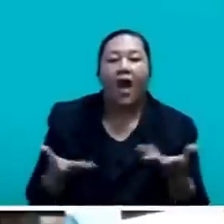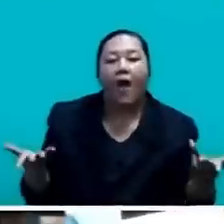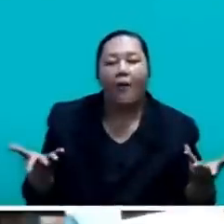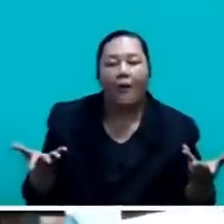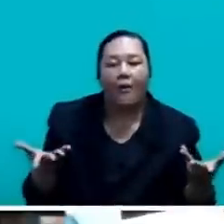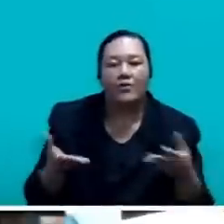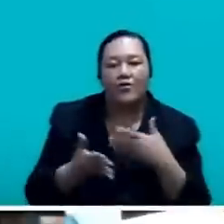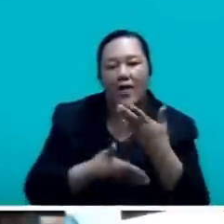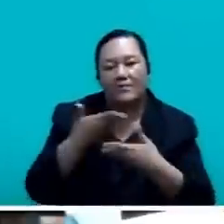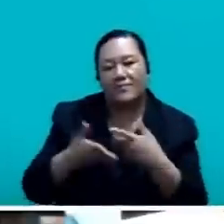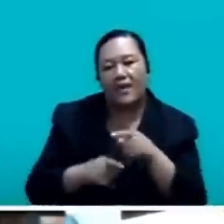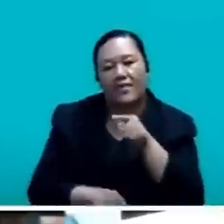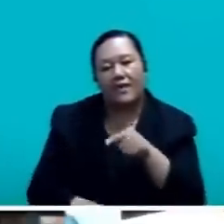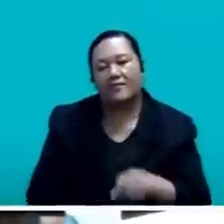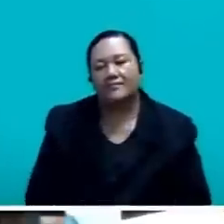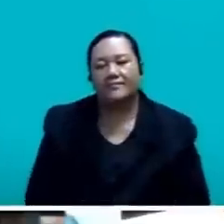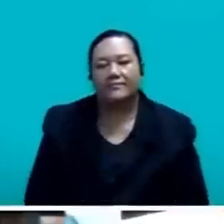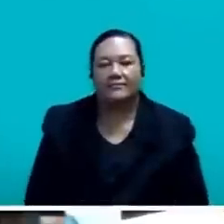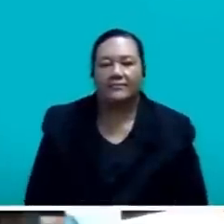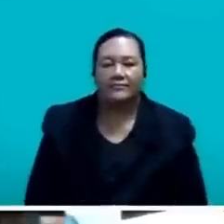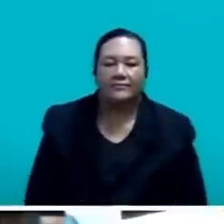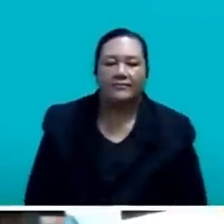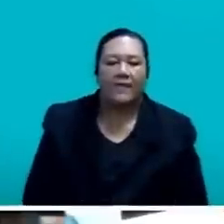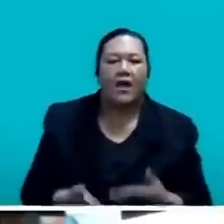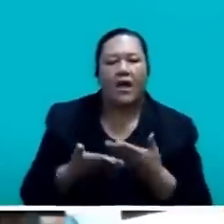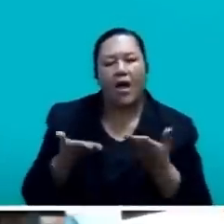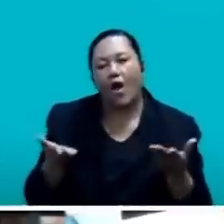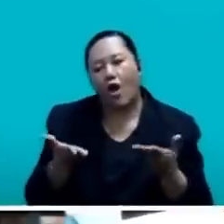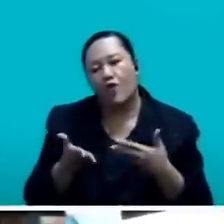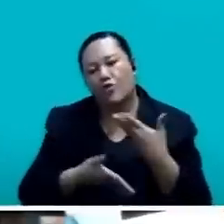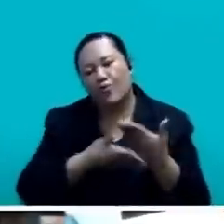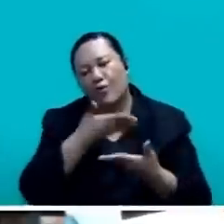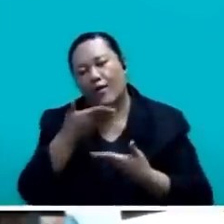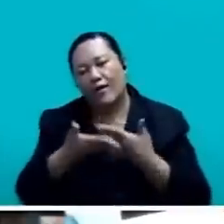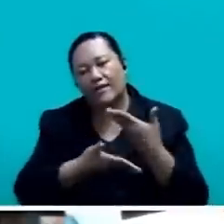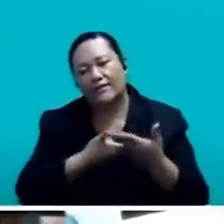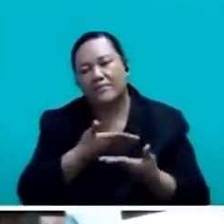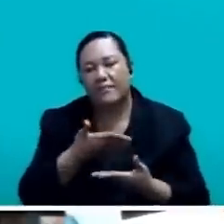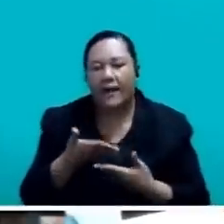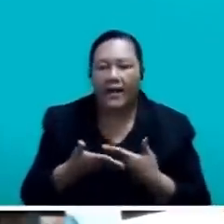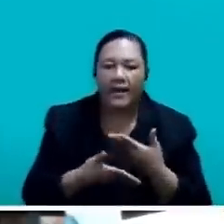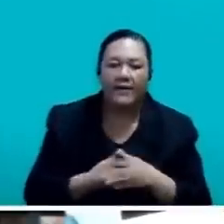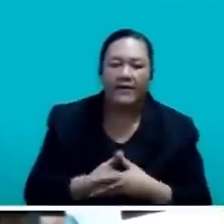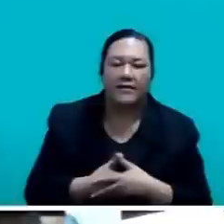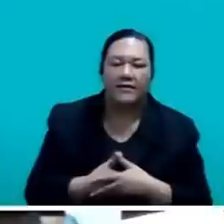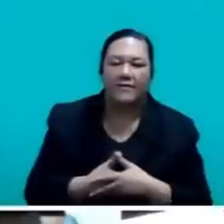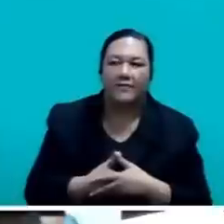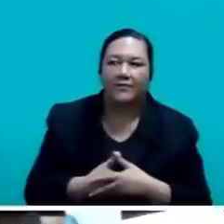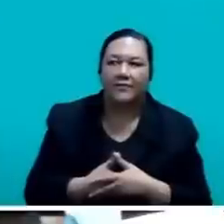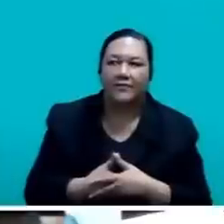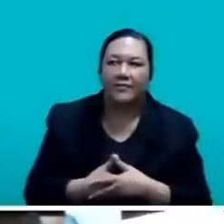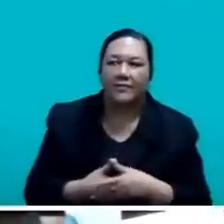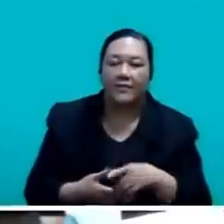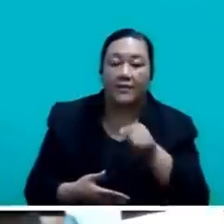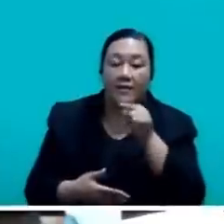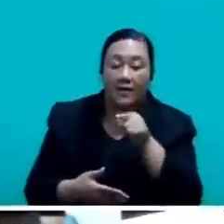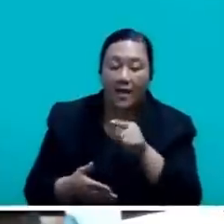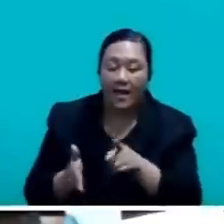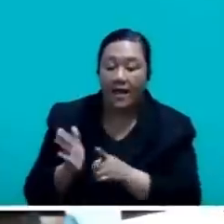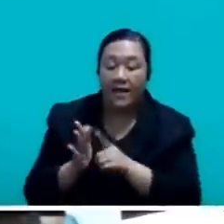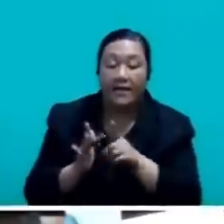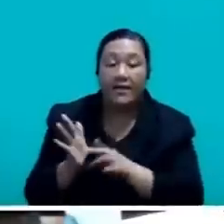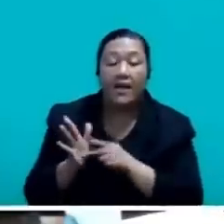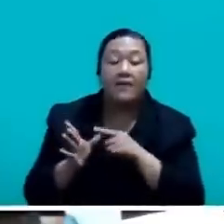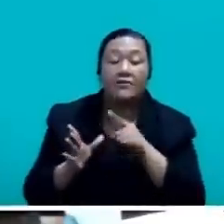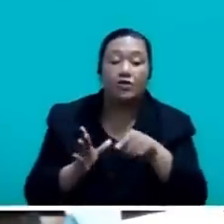how do you explain linen in Suba taken to Nandi